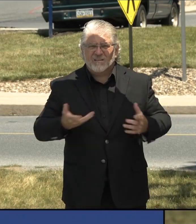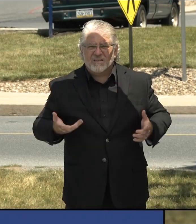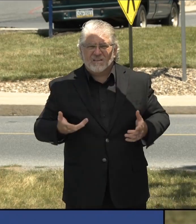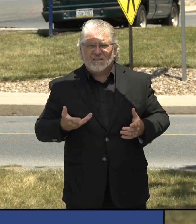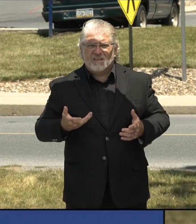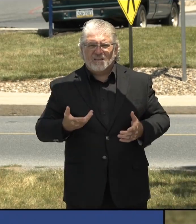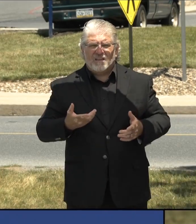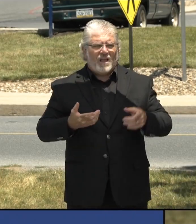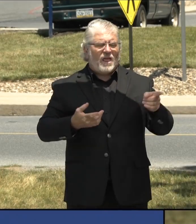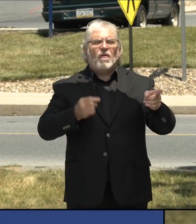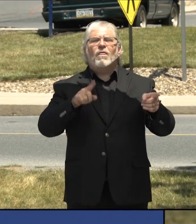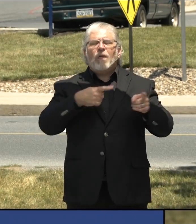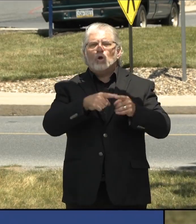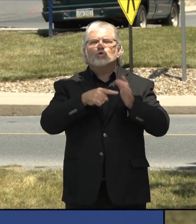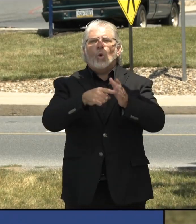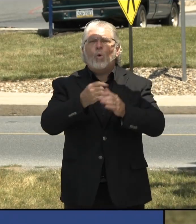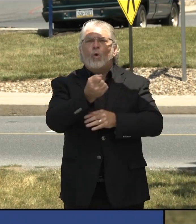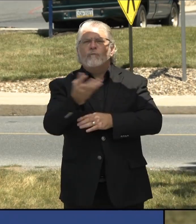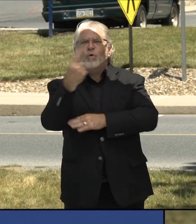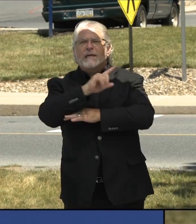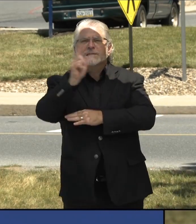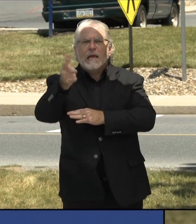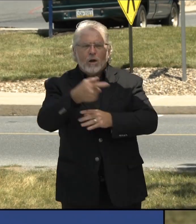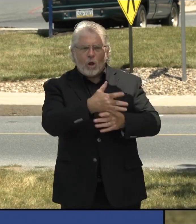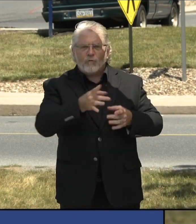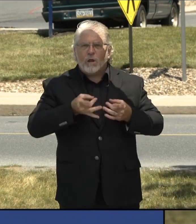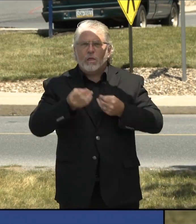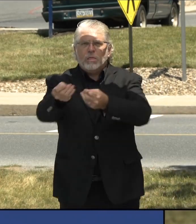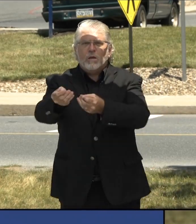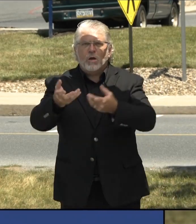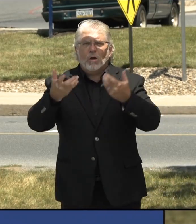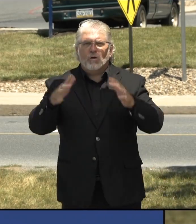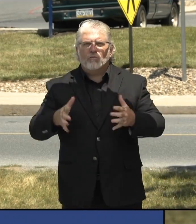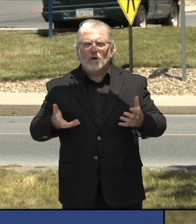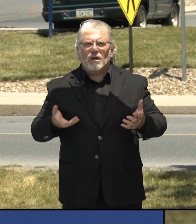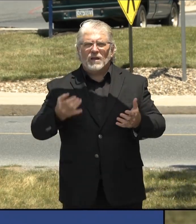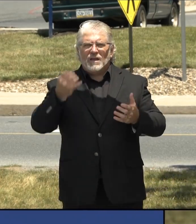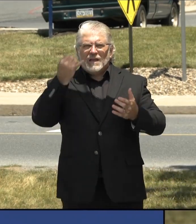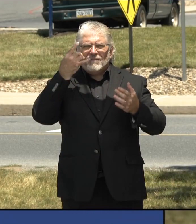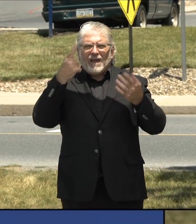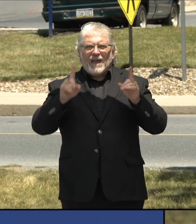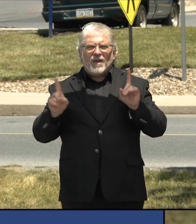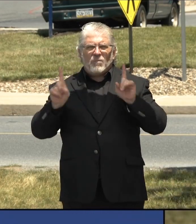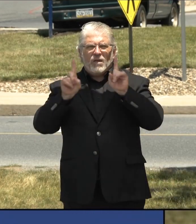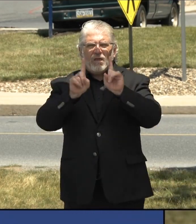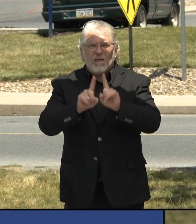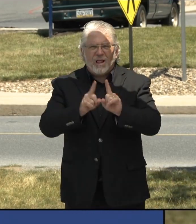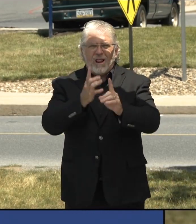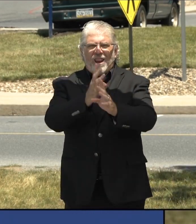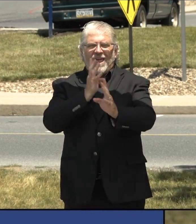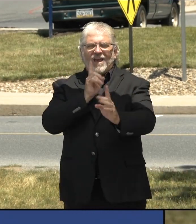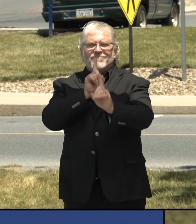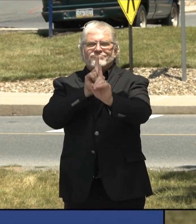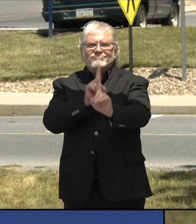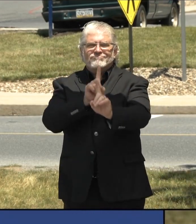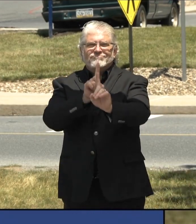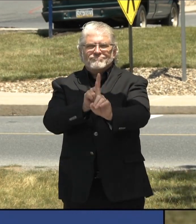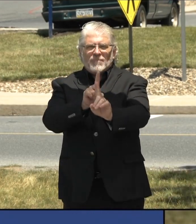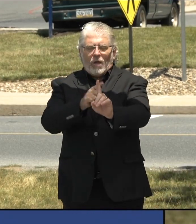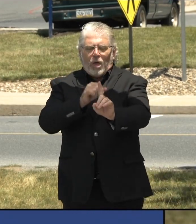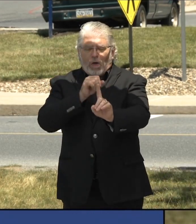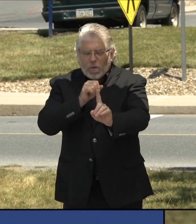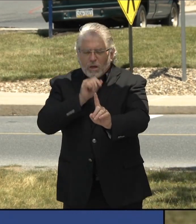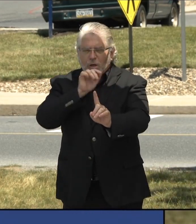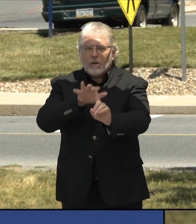it'll be depend upon how much social distancing they did. But if they were right next to him in line and they started to kind of cough, then